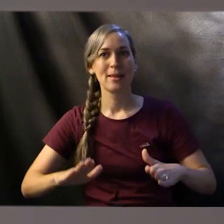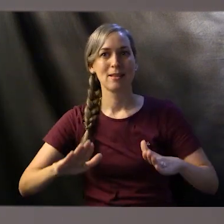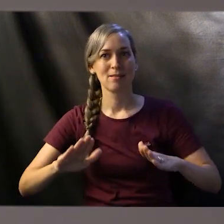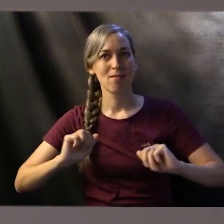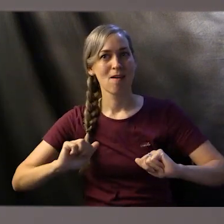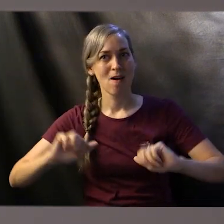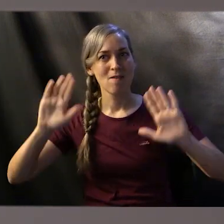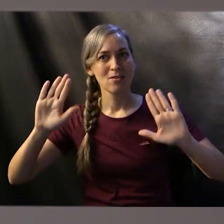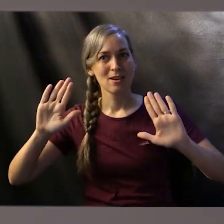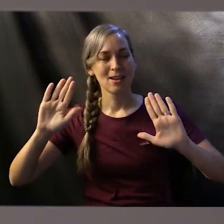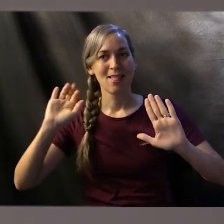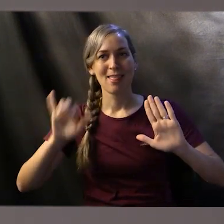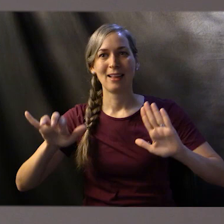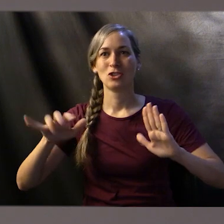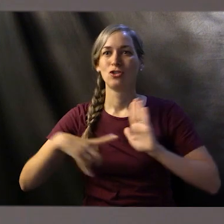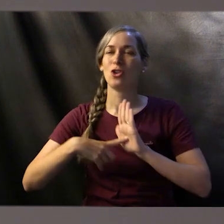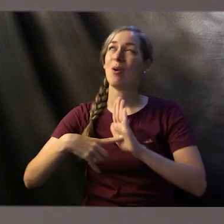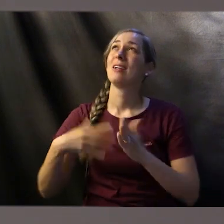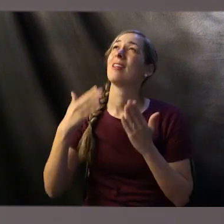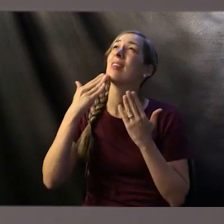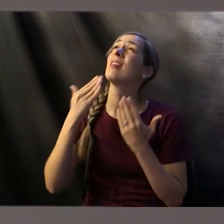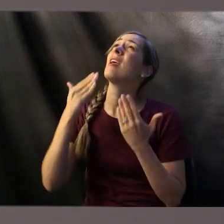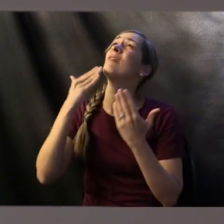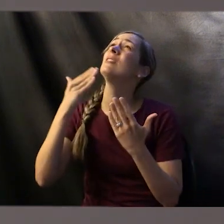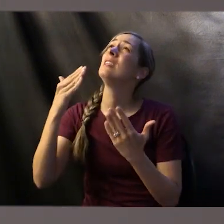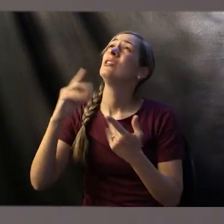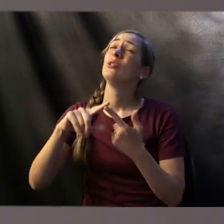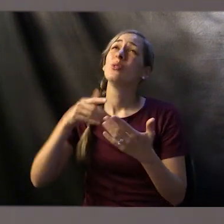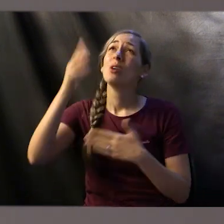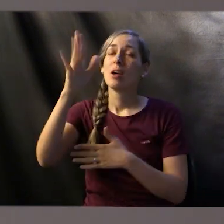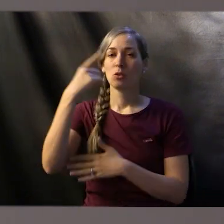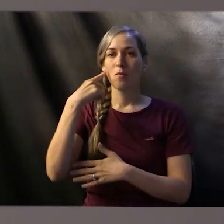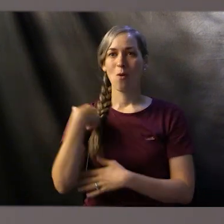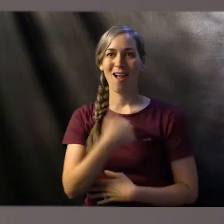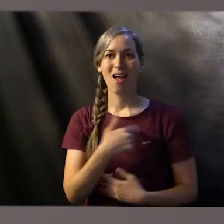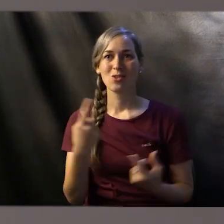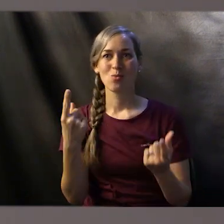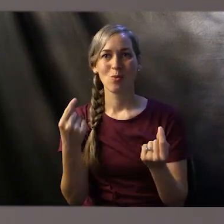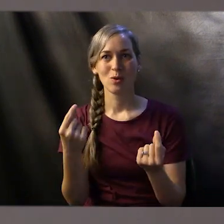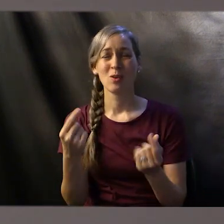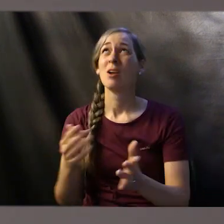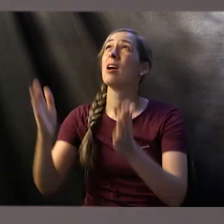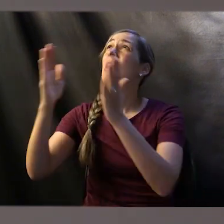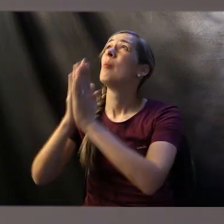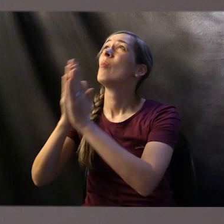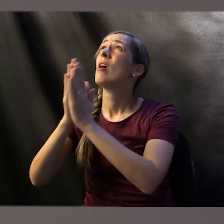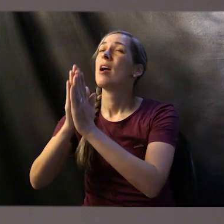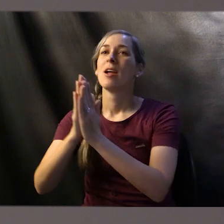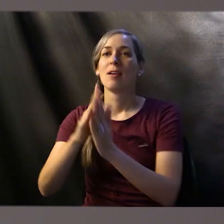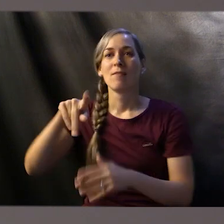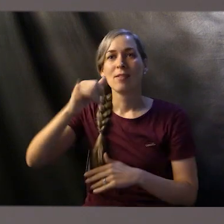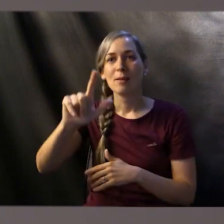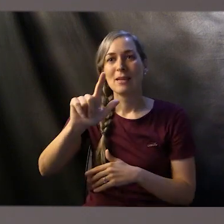God. For us, it is simply the act of prayer. In Philippians 4, 6, Paul says, be